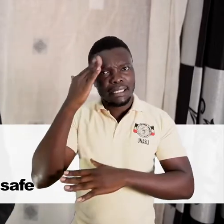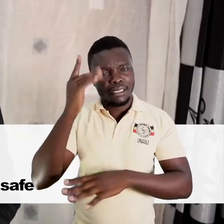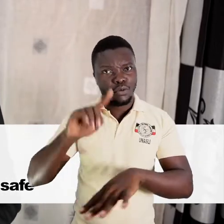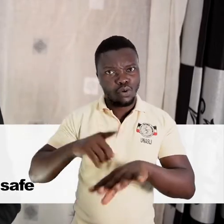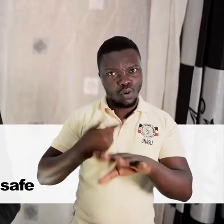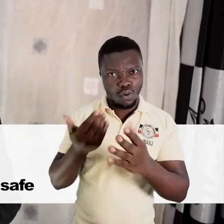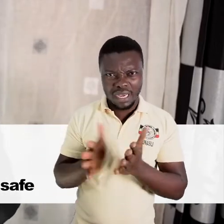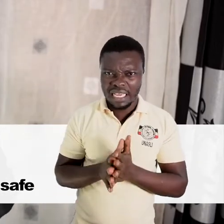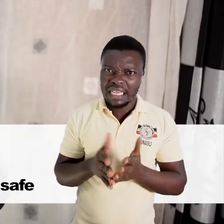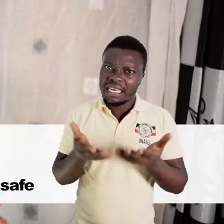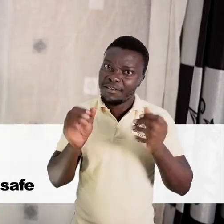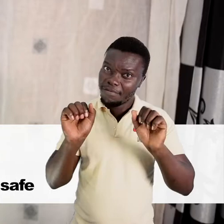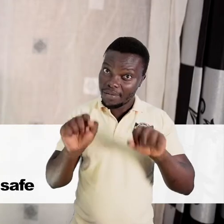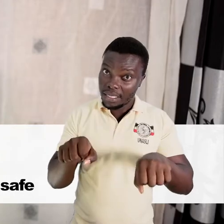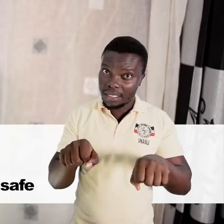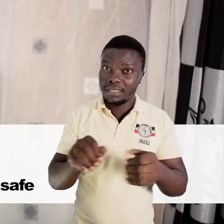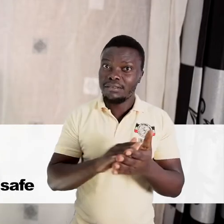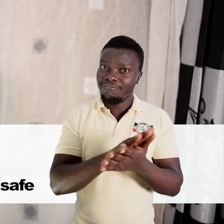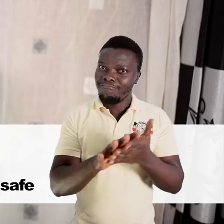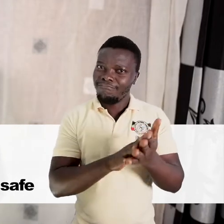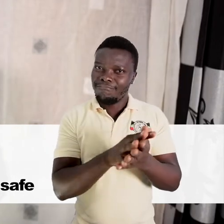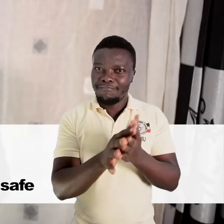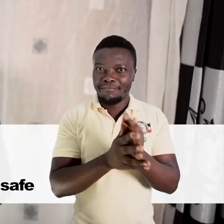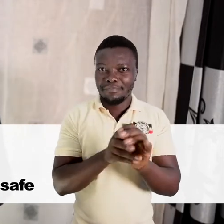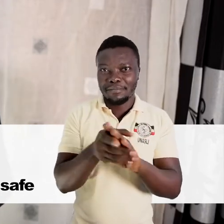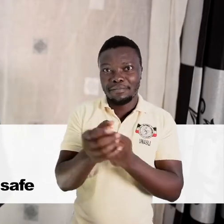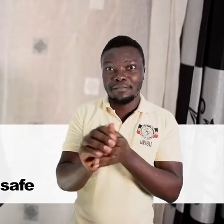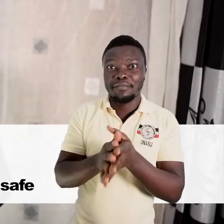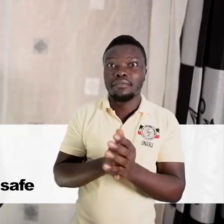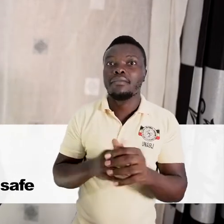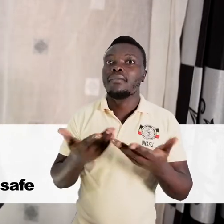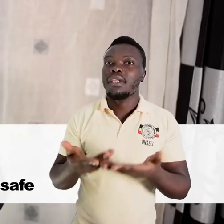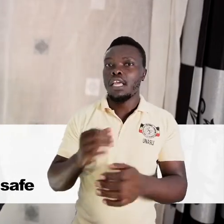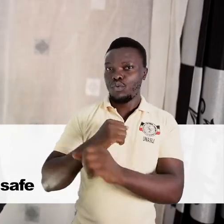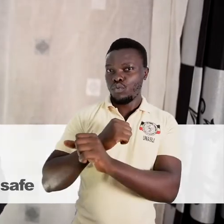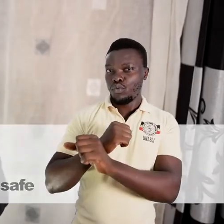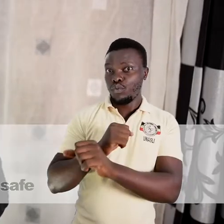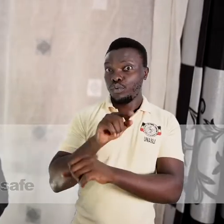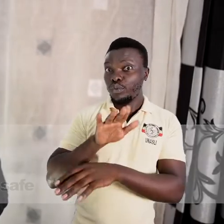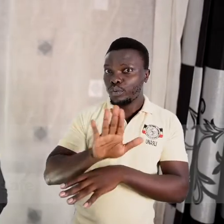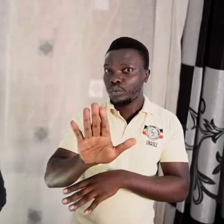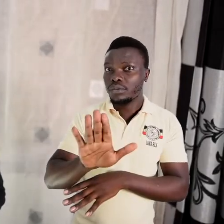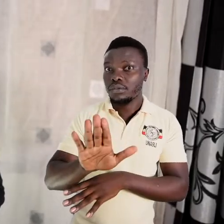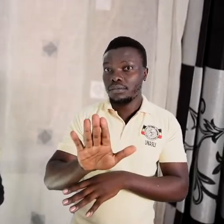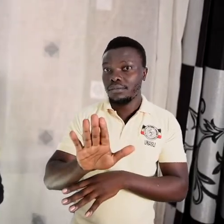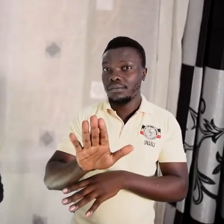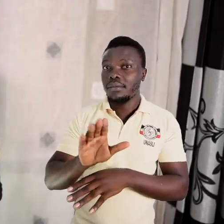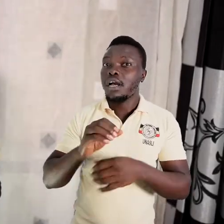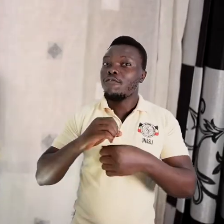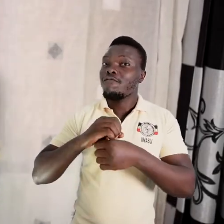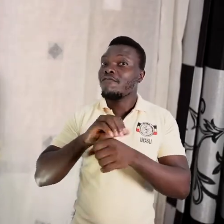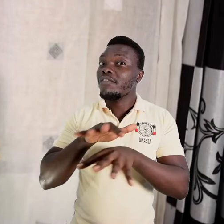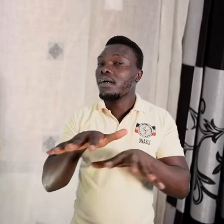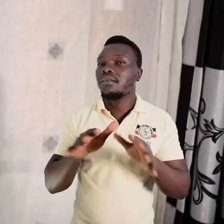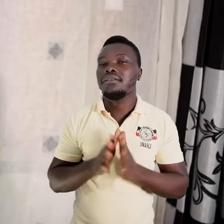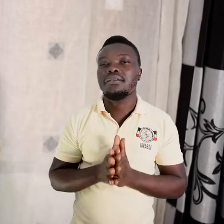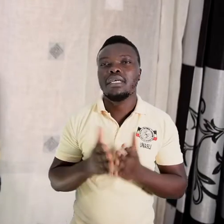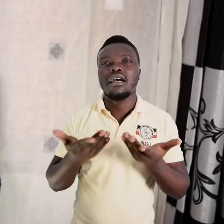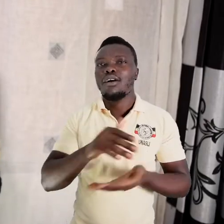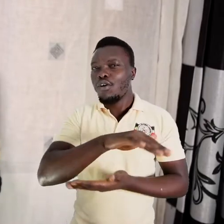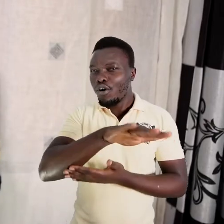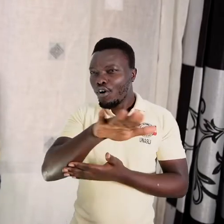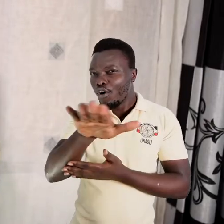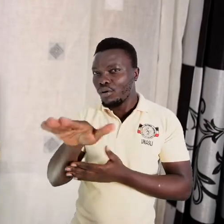whenever possible wash your hands to keep yourself from COVID-19. And for all the